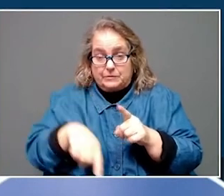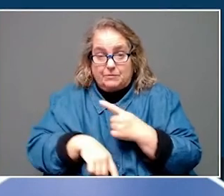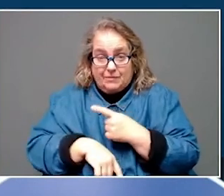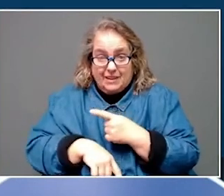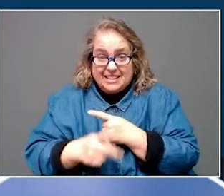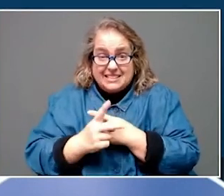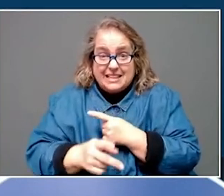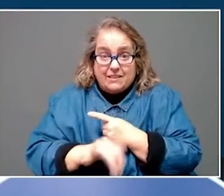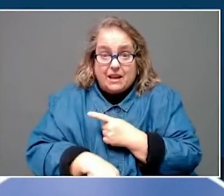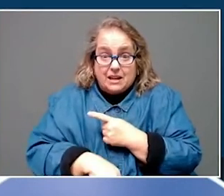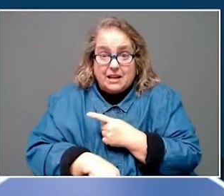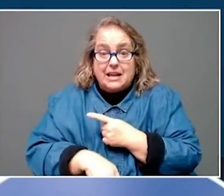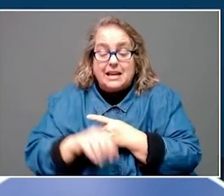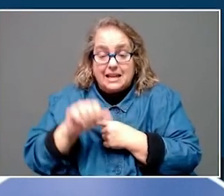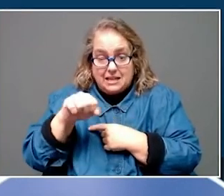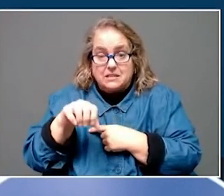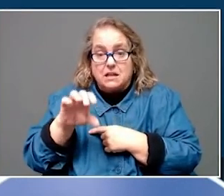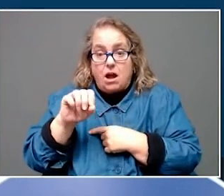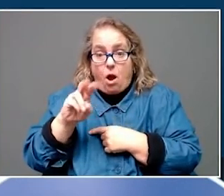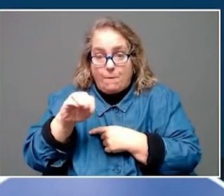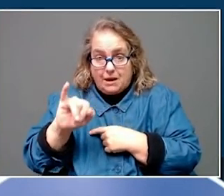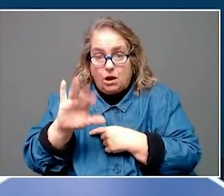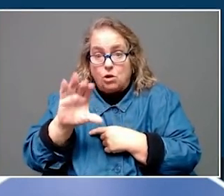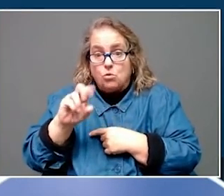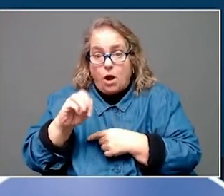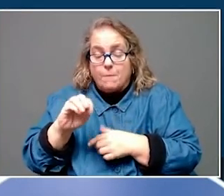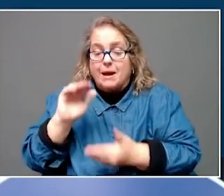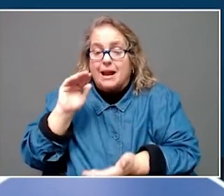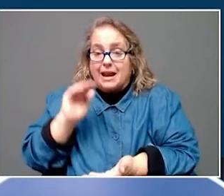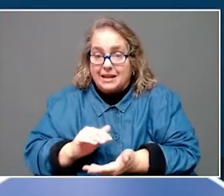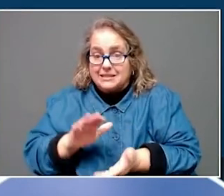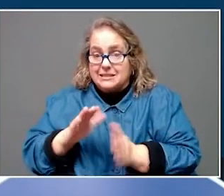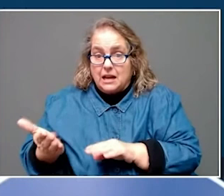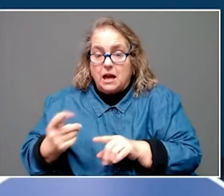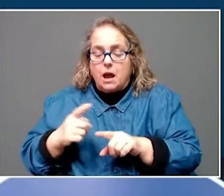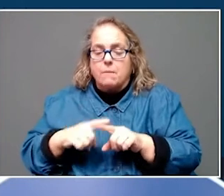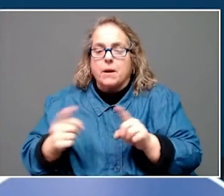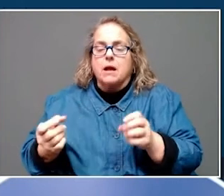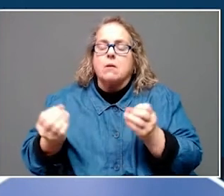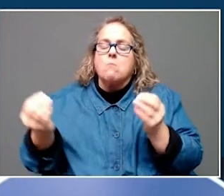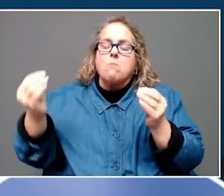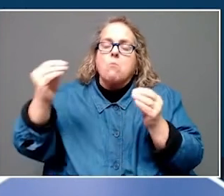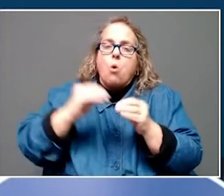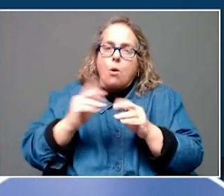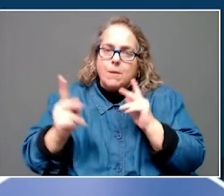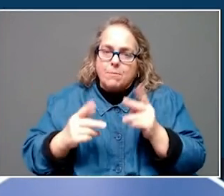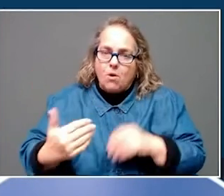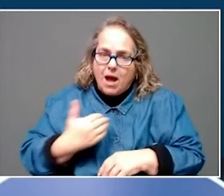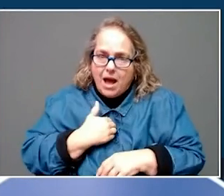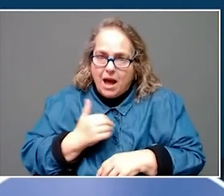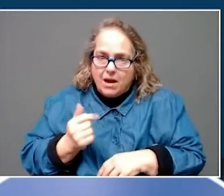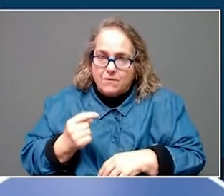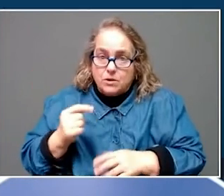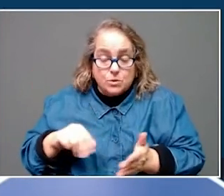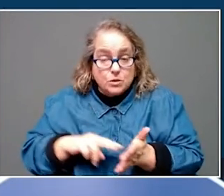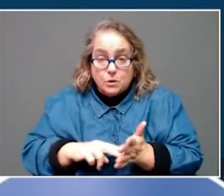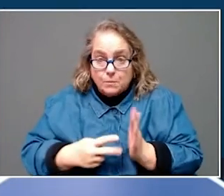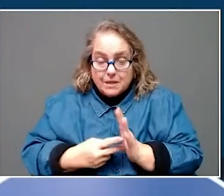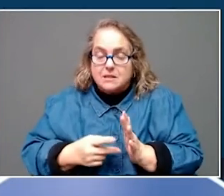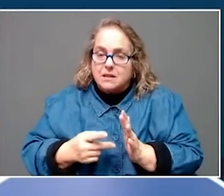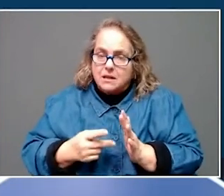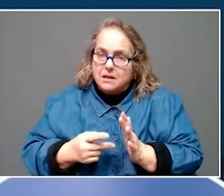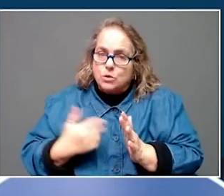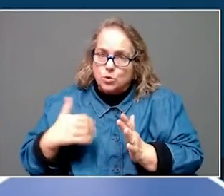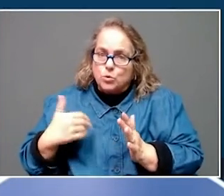Omicron is less deadly, but a heck of a lot more people have it, meaning that there still are a significant